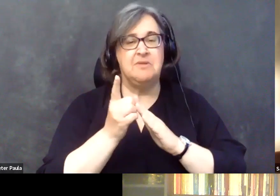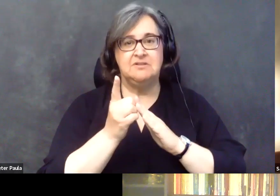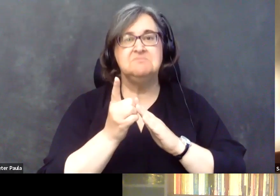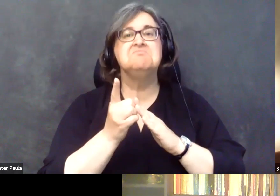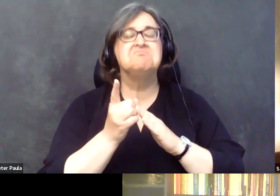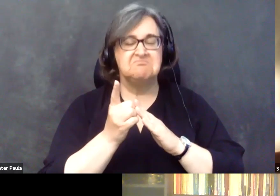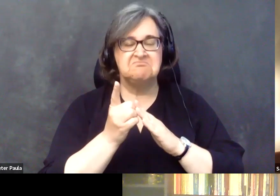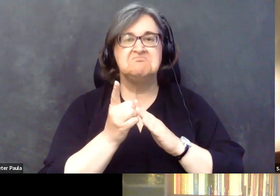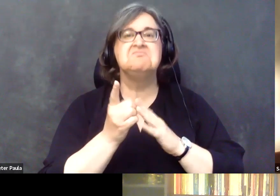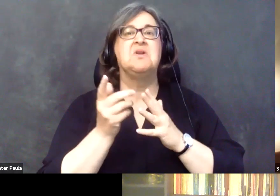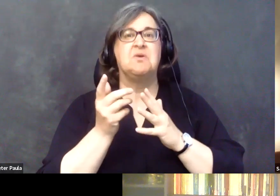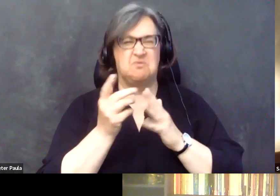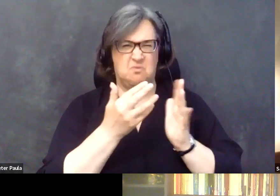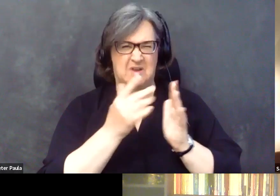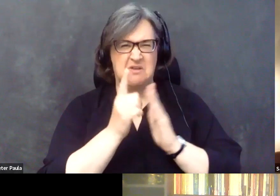we actually begin.